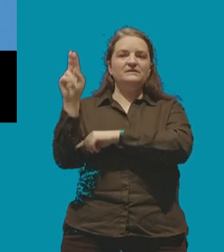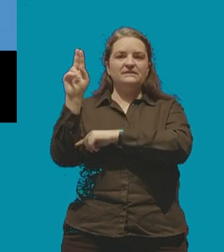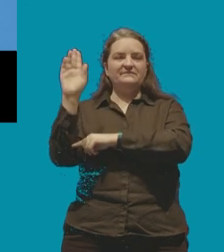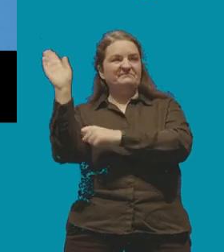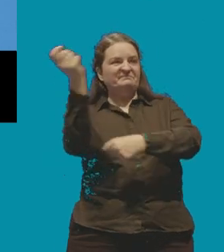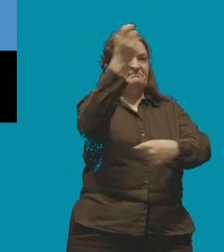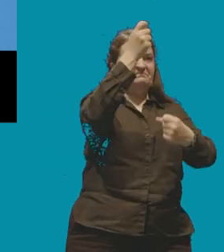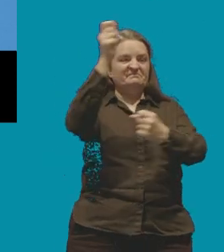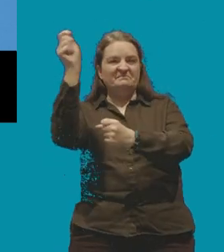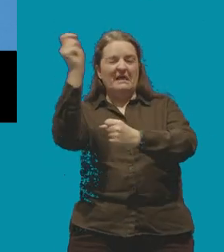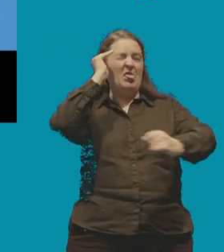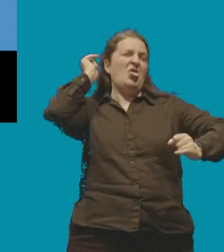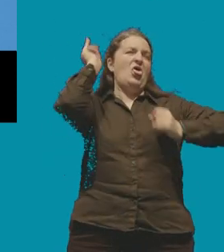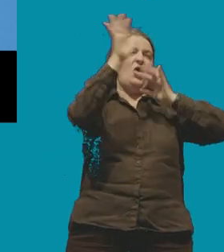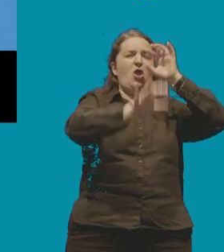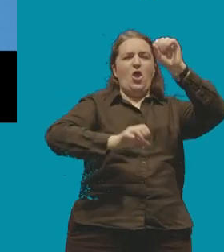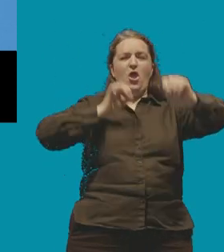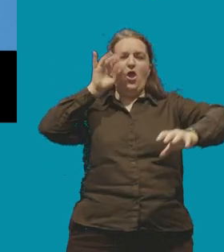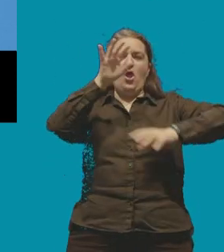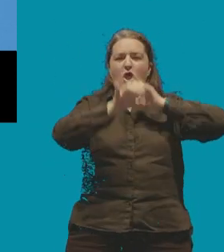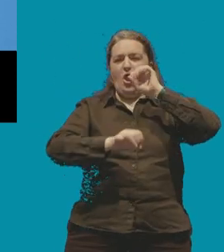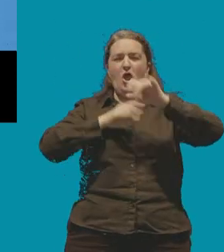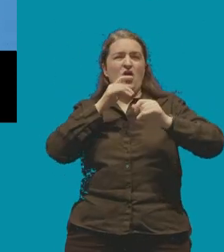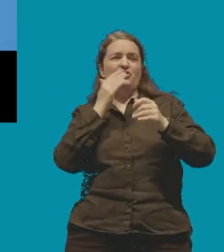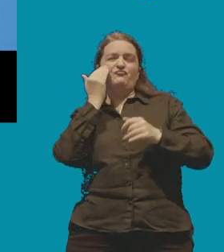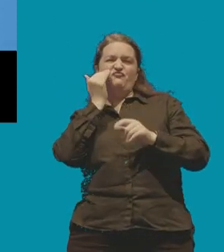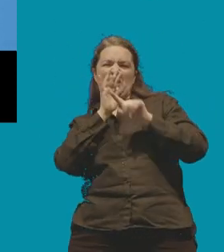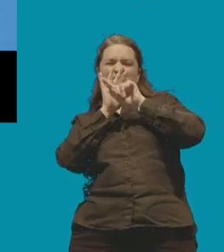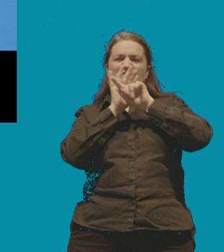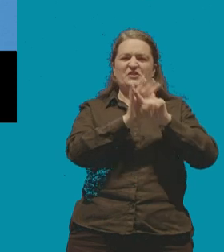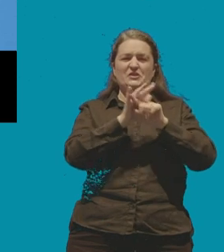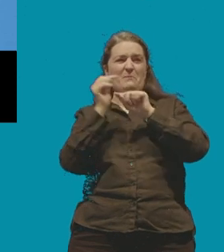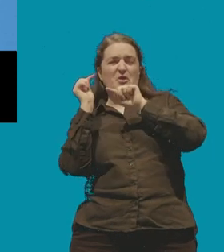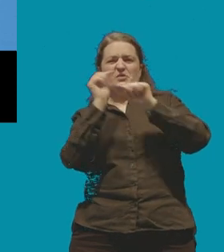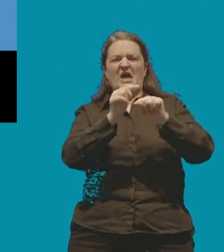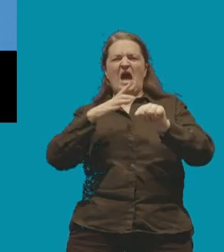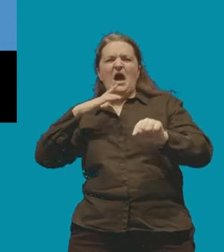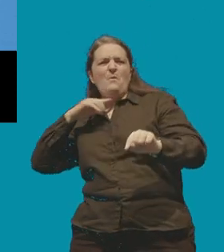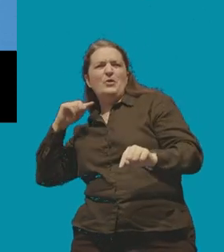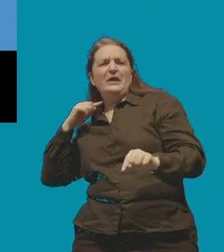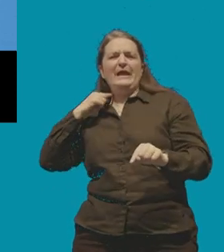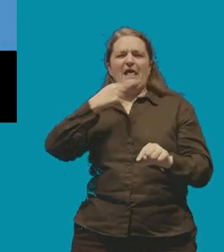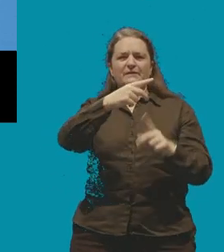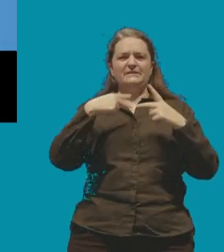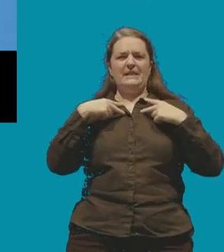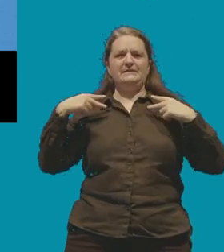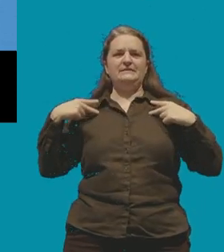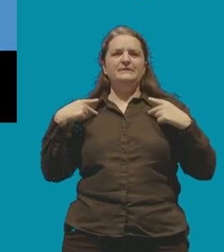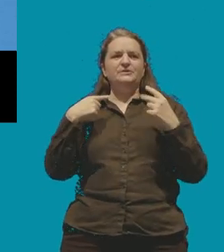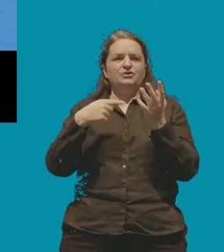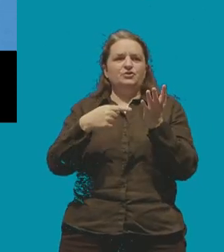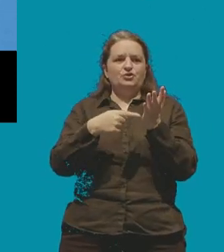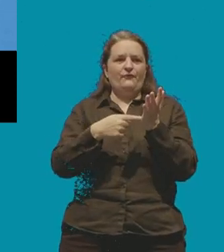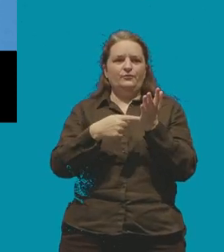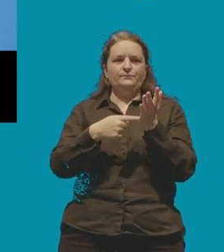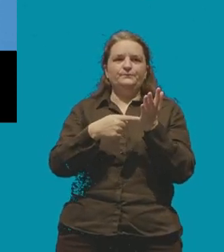relentless racial abuse at the staff and said he was there to kill a solicitor Tofi Hussein when